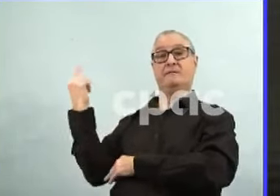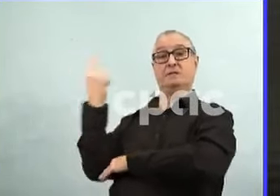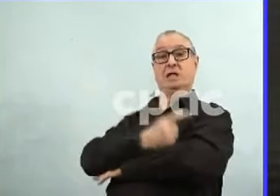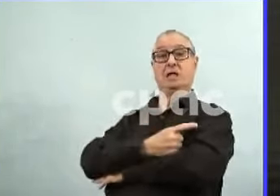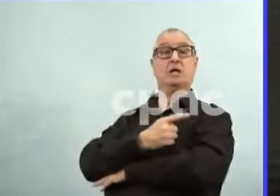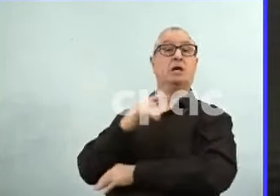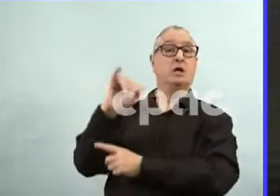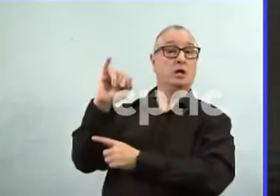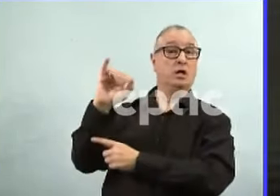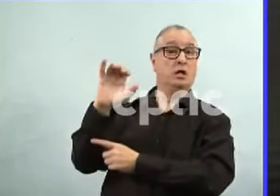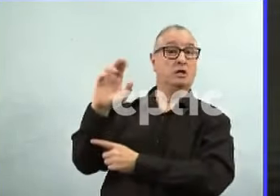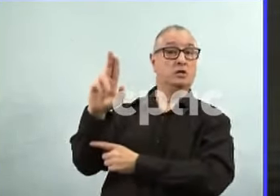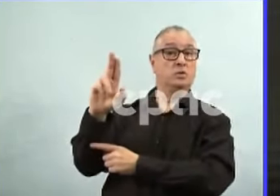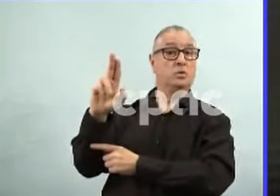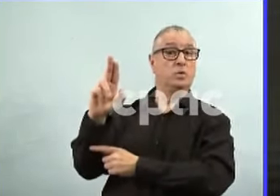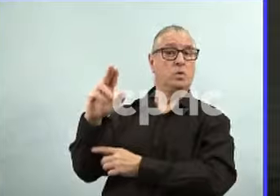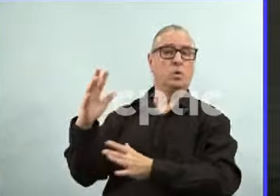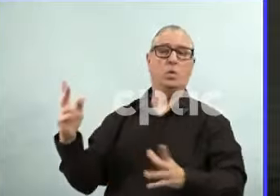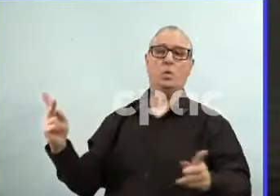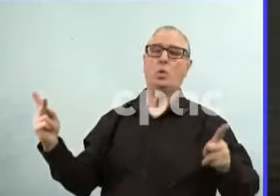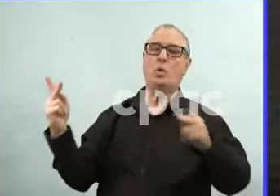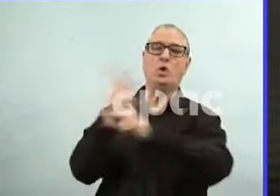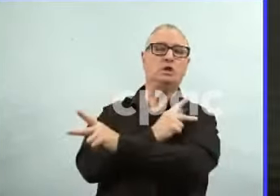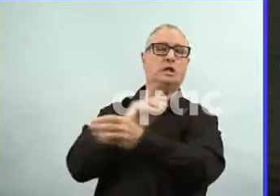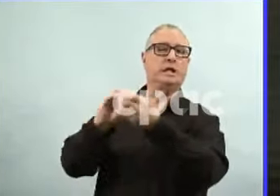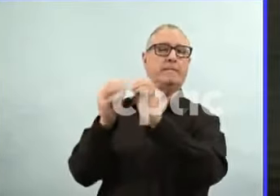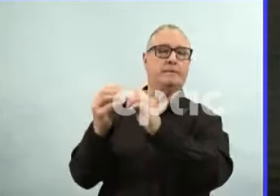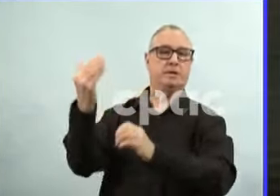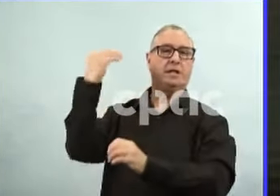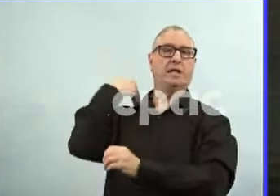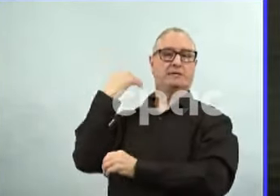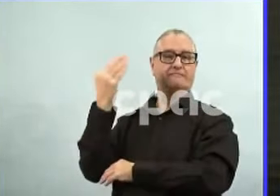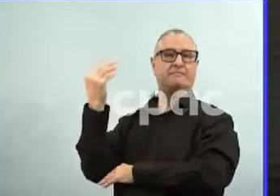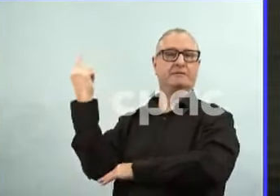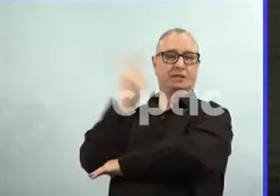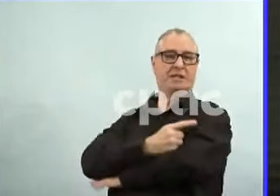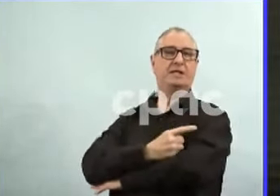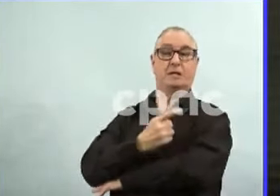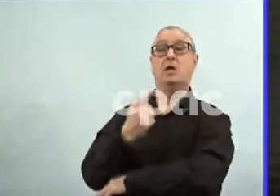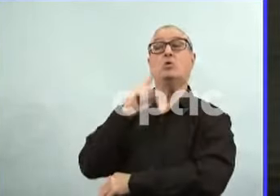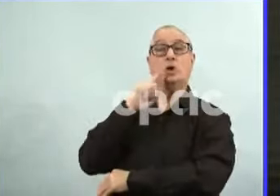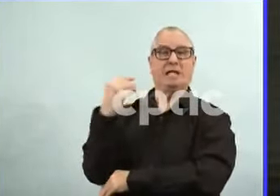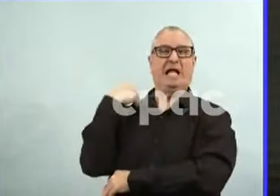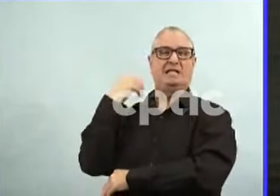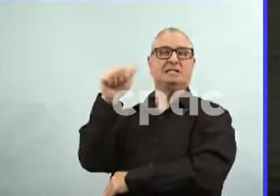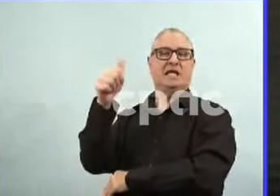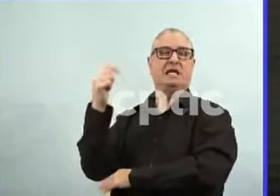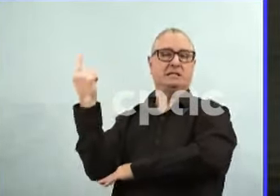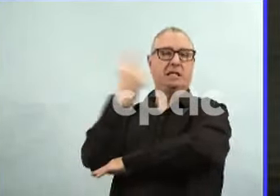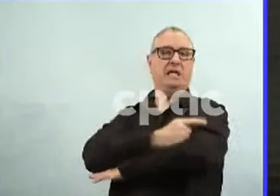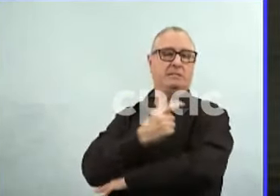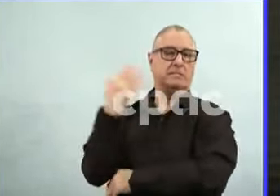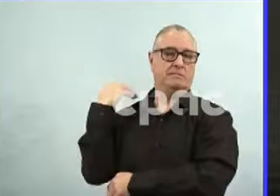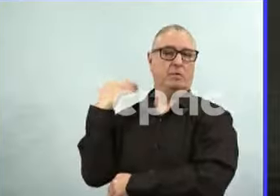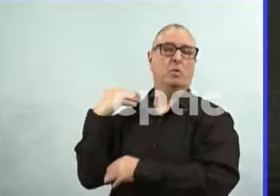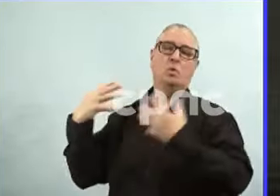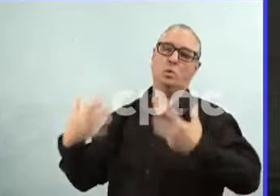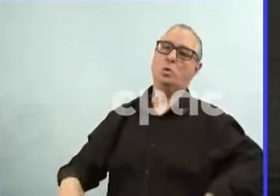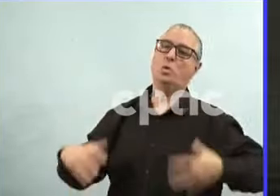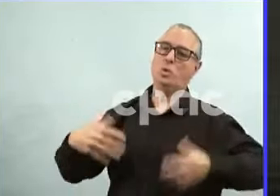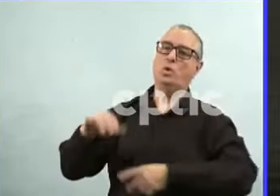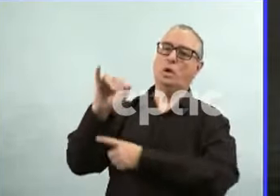you know, we're heading in the right direction. And we've taken a good step forward in protecting our acute care system and